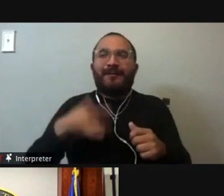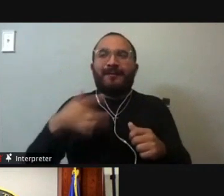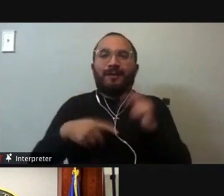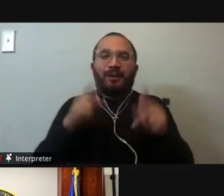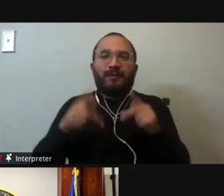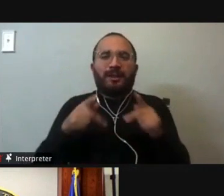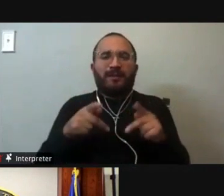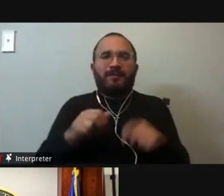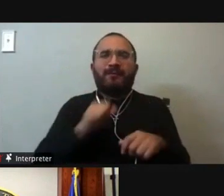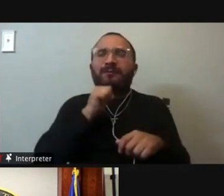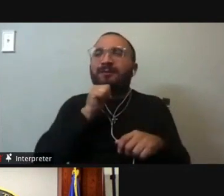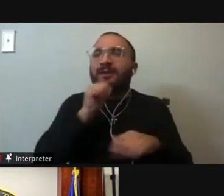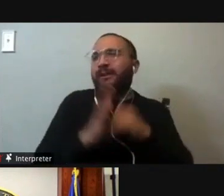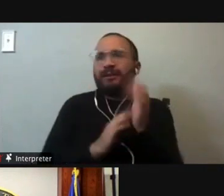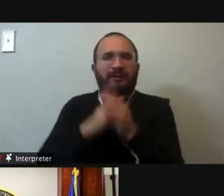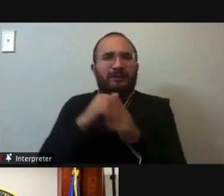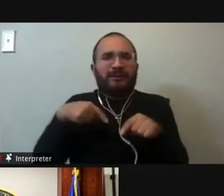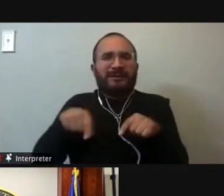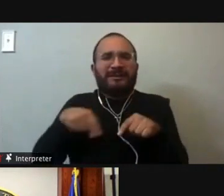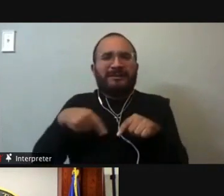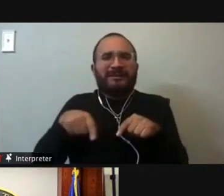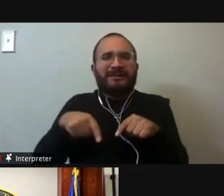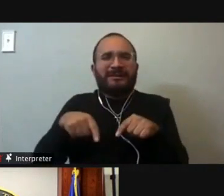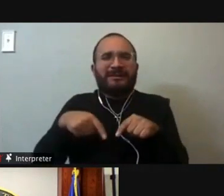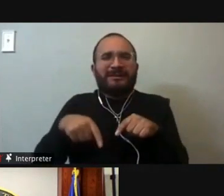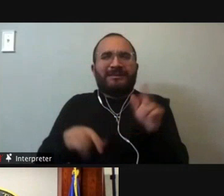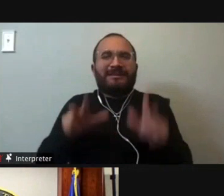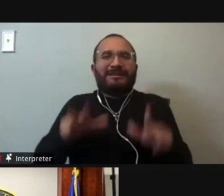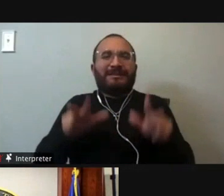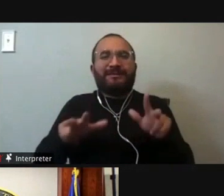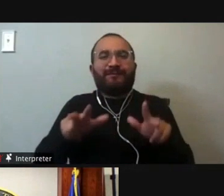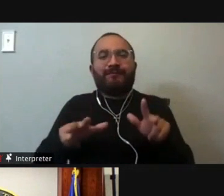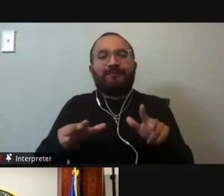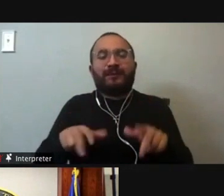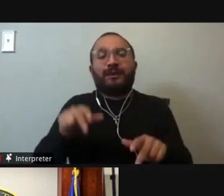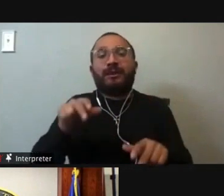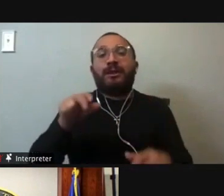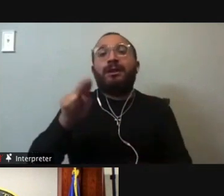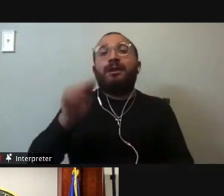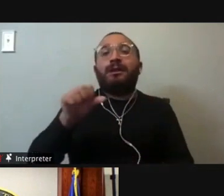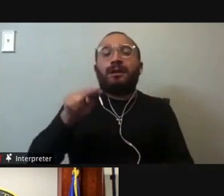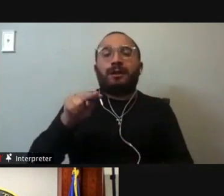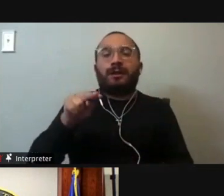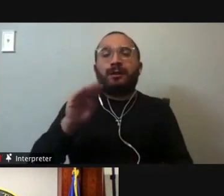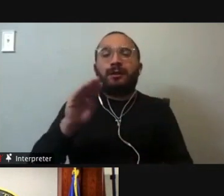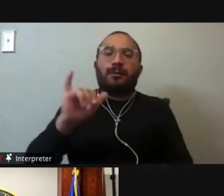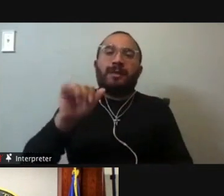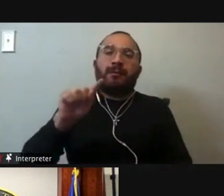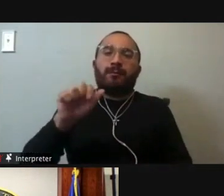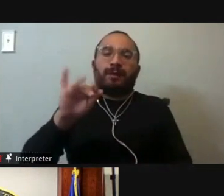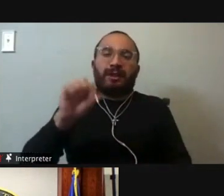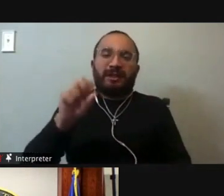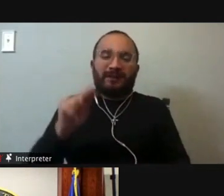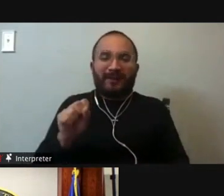when I first ran and I was playing with the idea. Well, maybe nonpartisan elections would be better because you would go out and people